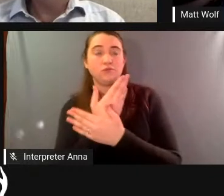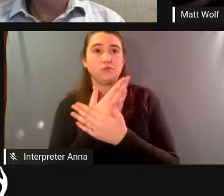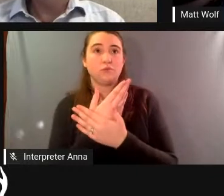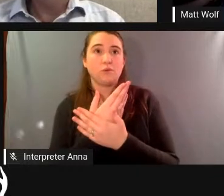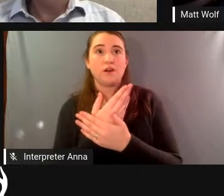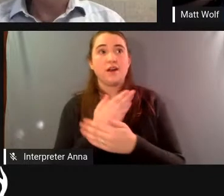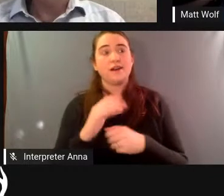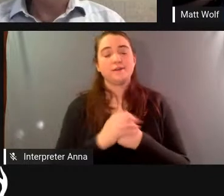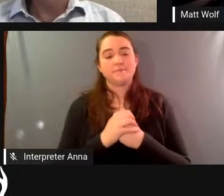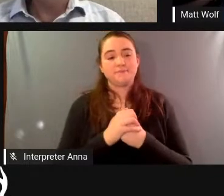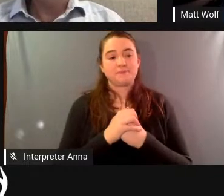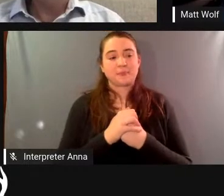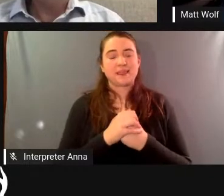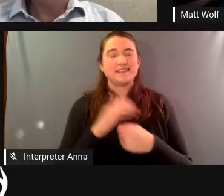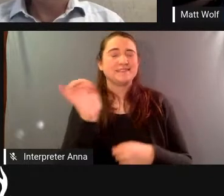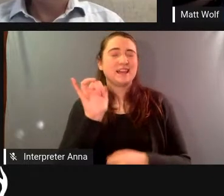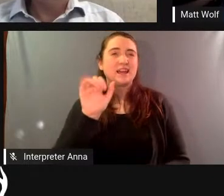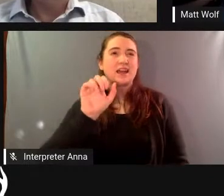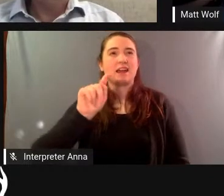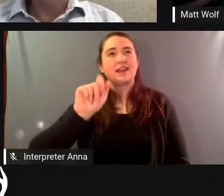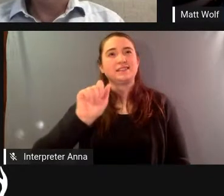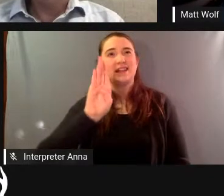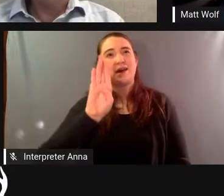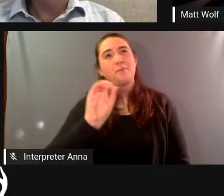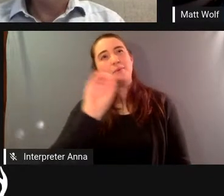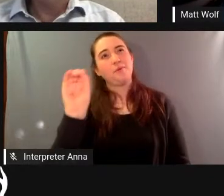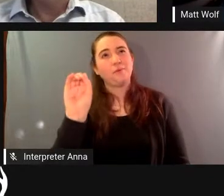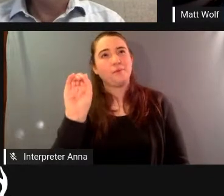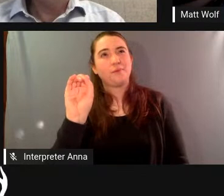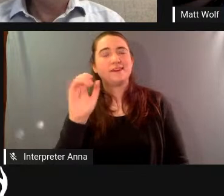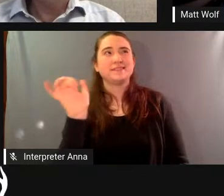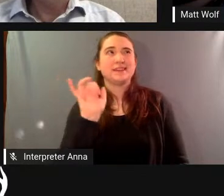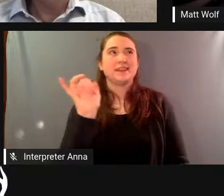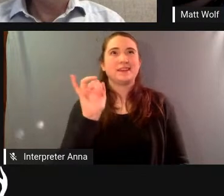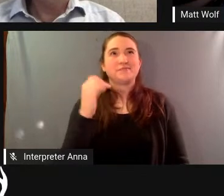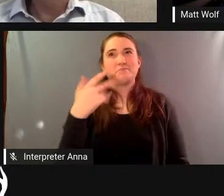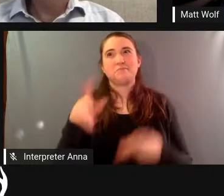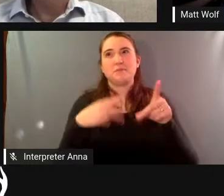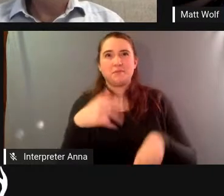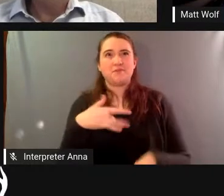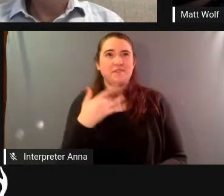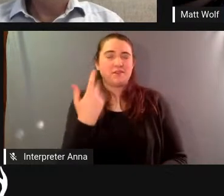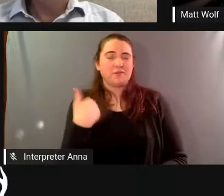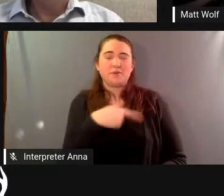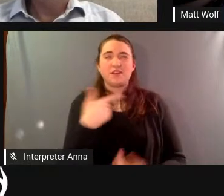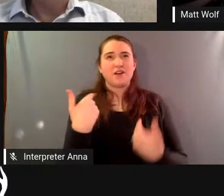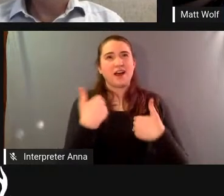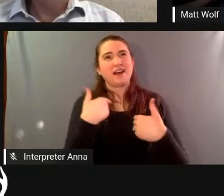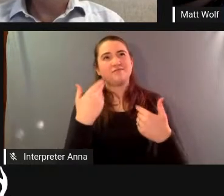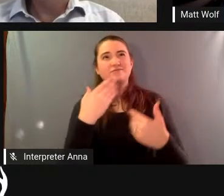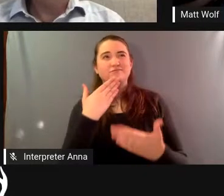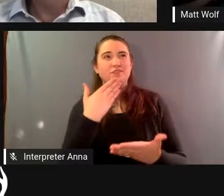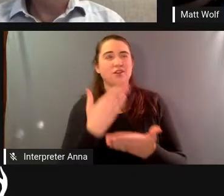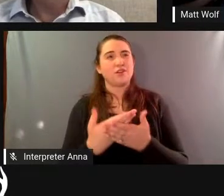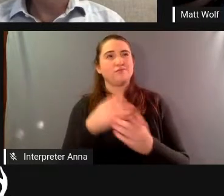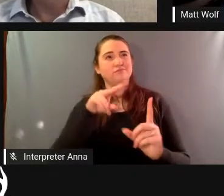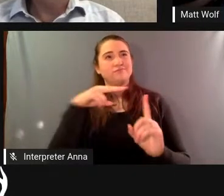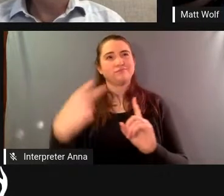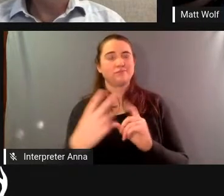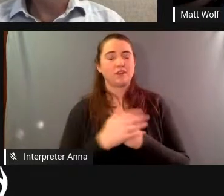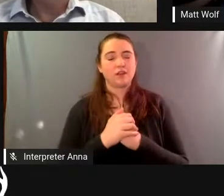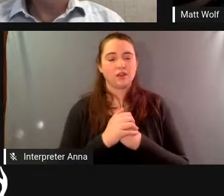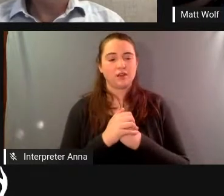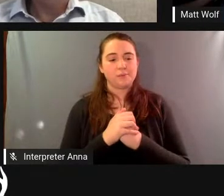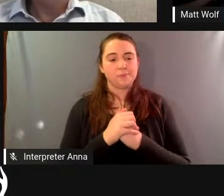apparently back 30 years ago studying people and the environment is kind of beyond the the bounds of